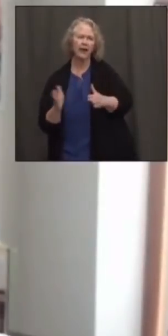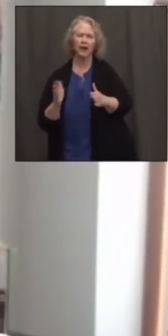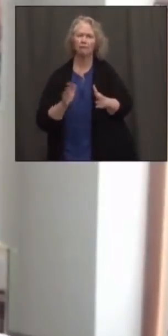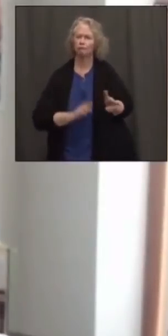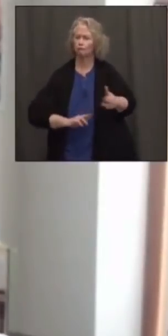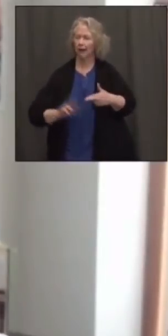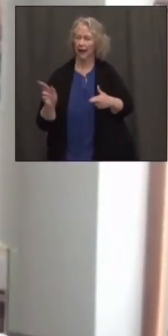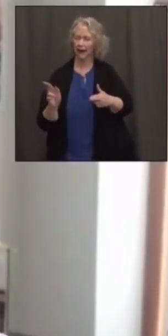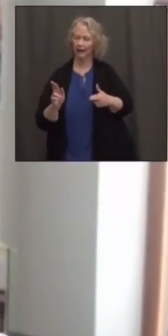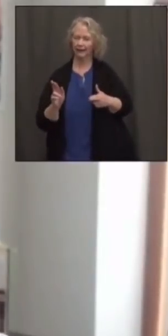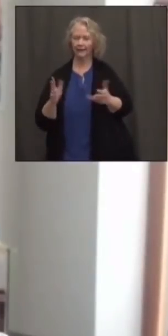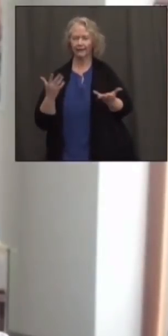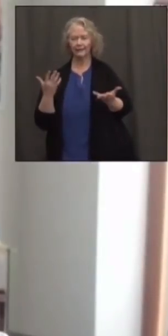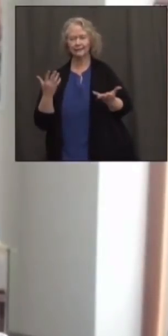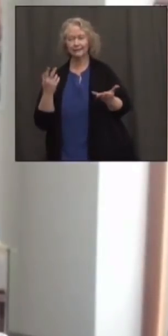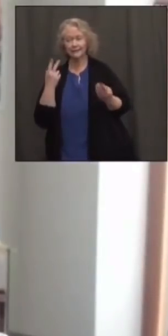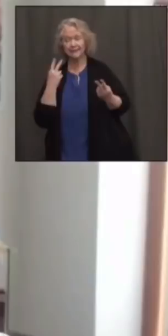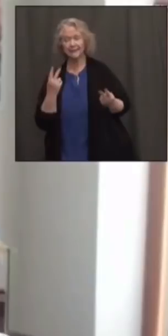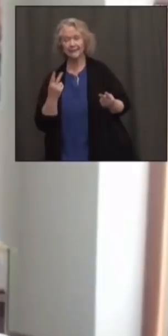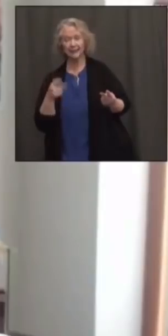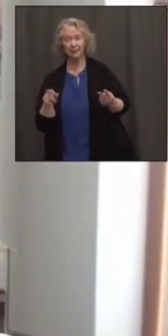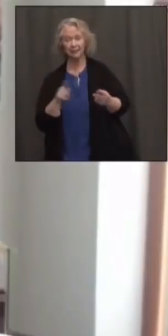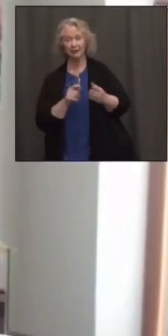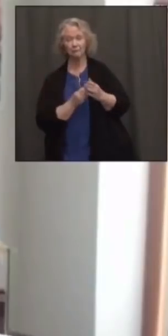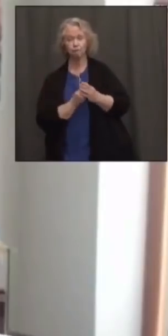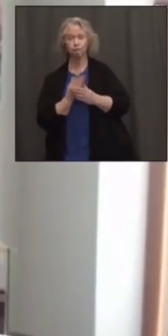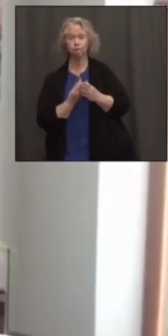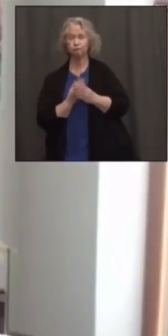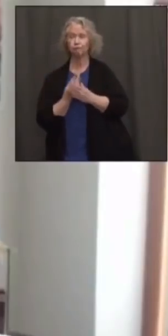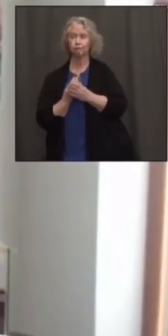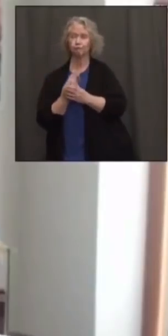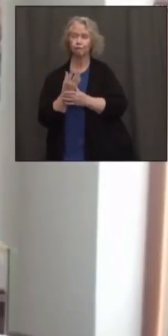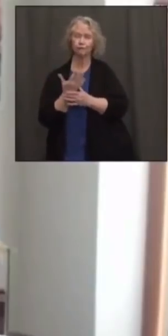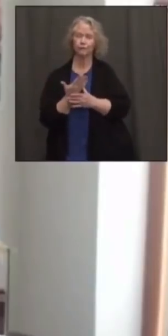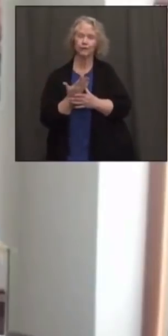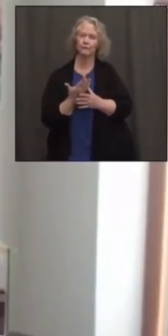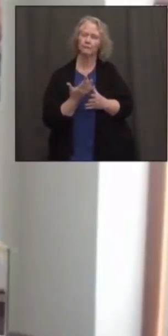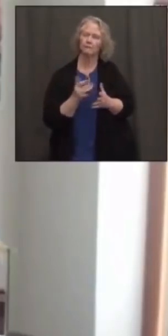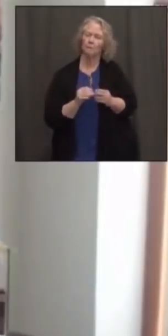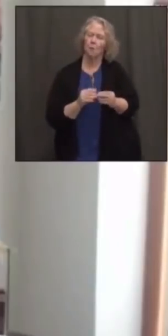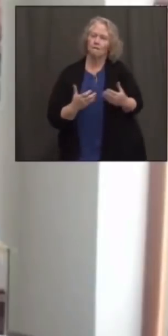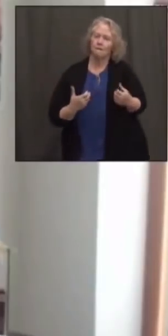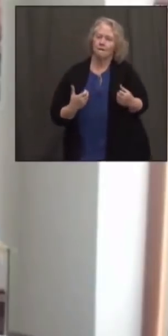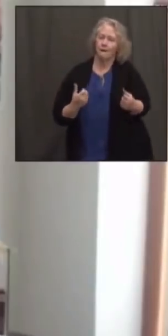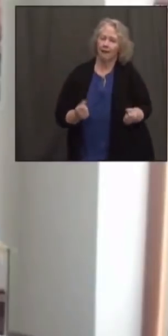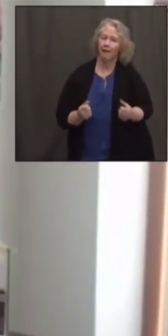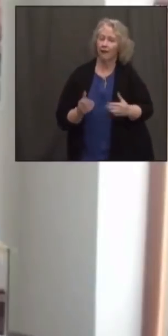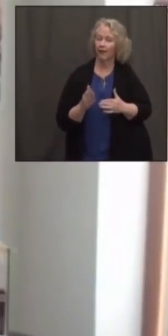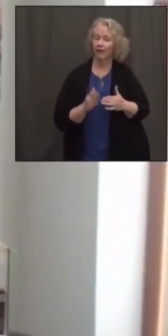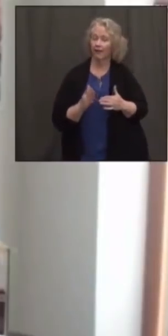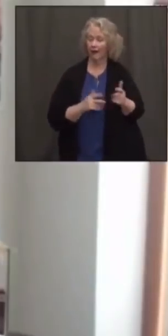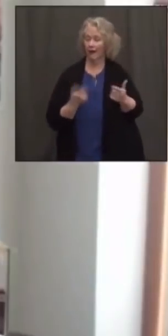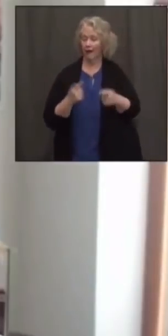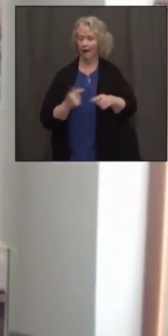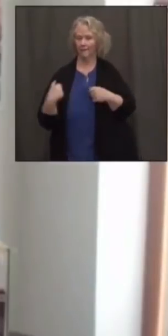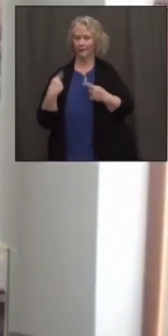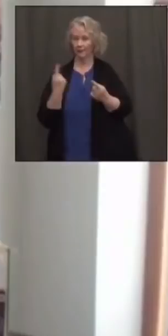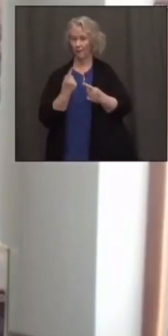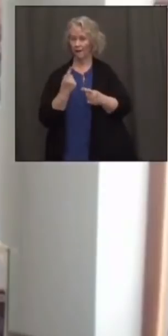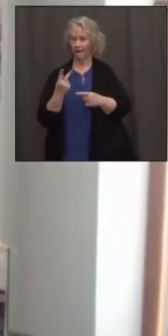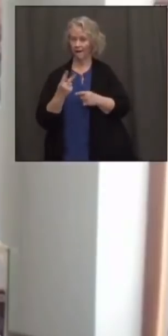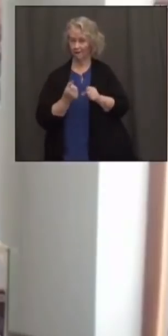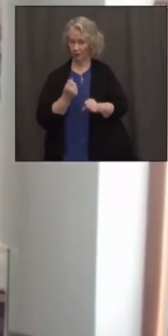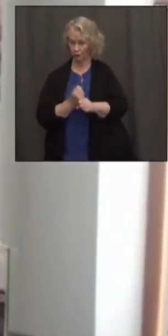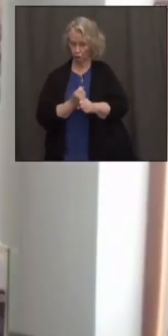watch our businesses flourish, come back, bounce back from what we've experienced over the last year and a half.